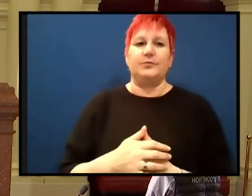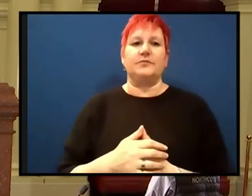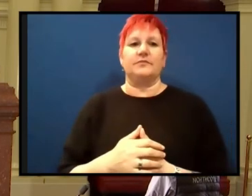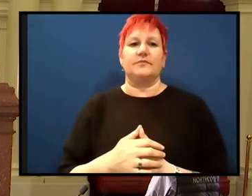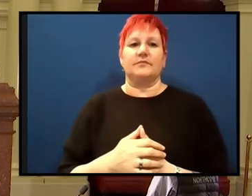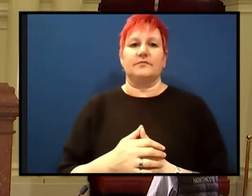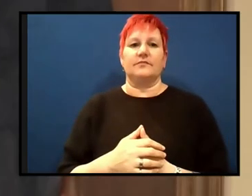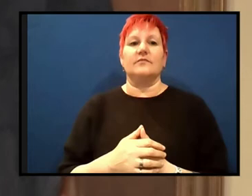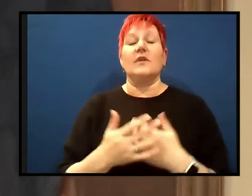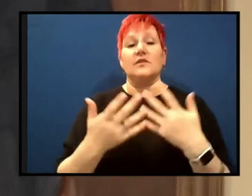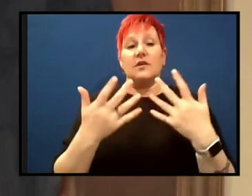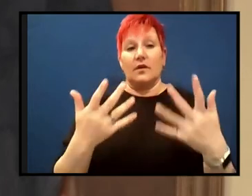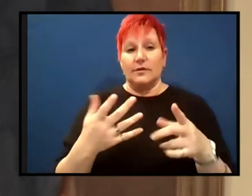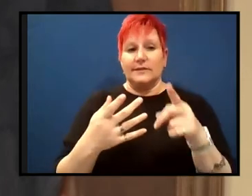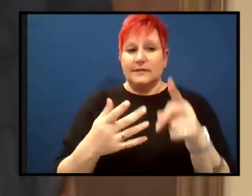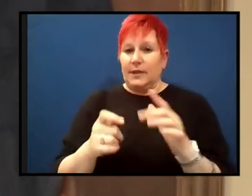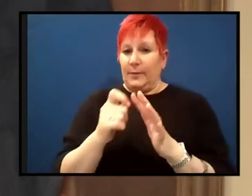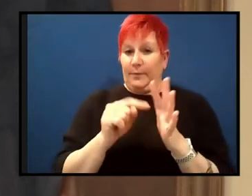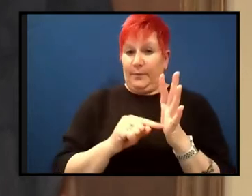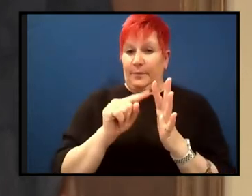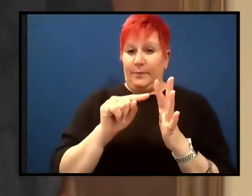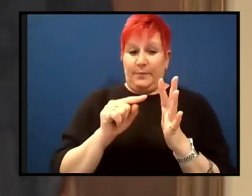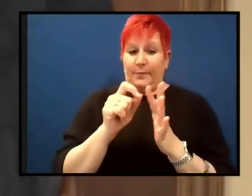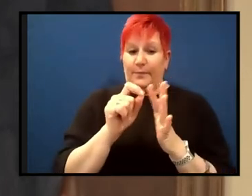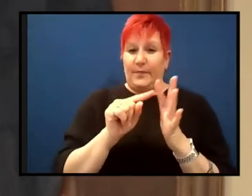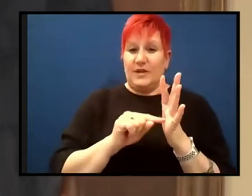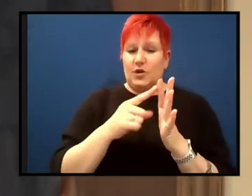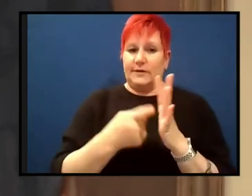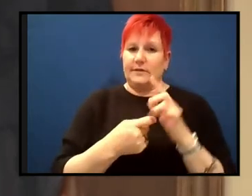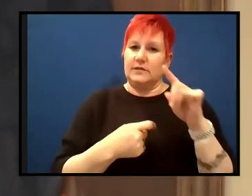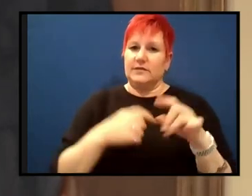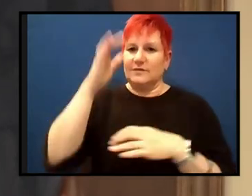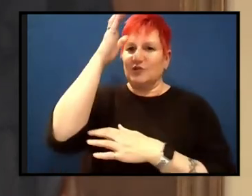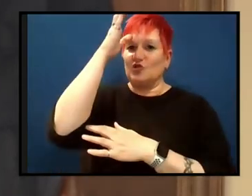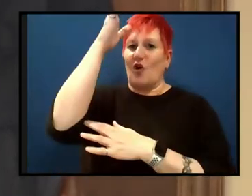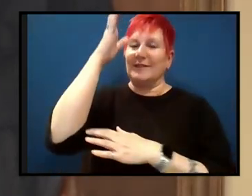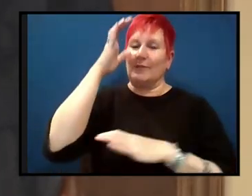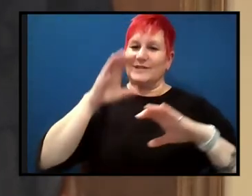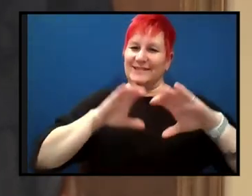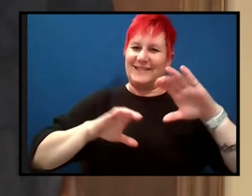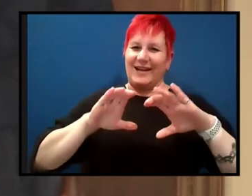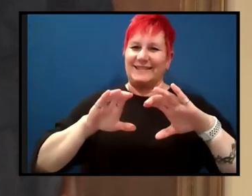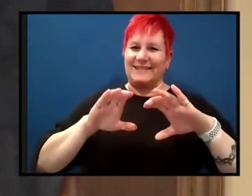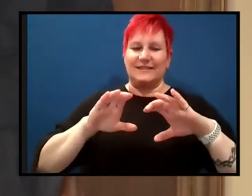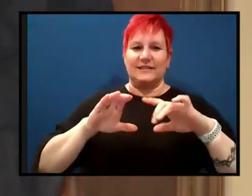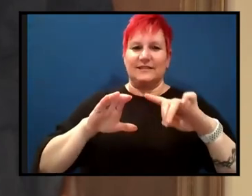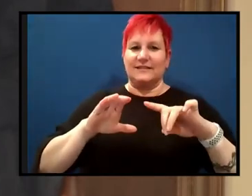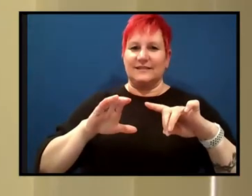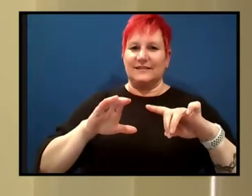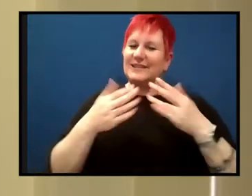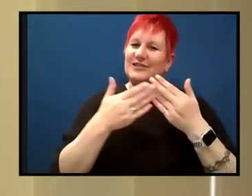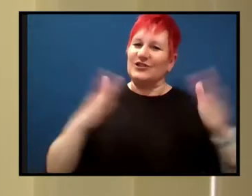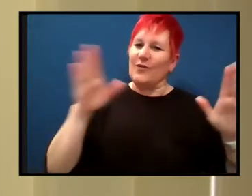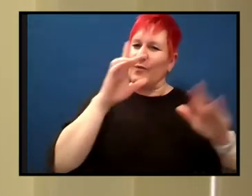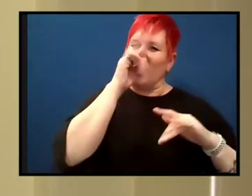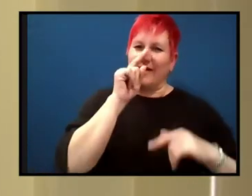science theory is, is, is, you know, the general public kind of see it as, you know, a nebulous idea, but to a scientist, it's, you know, the nearest